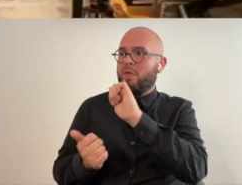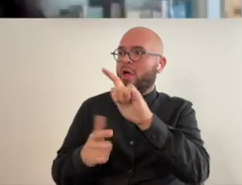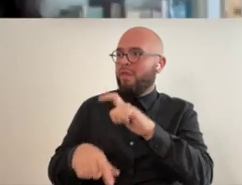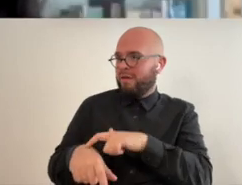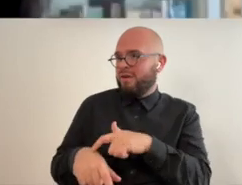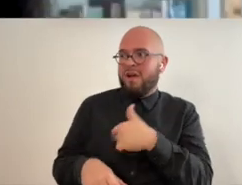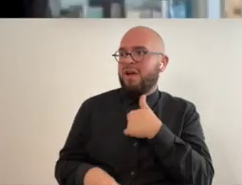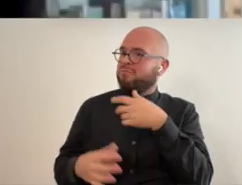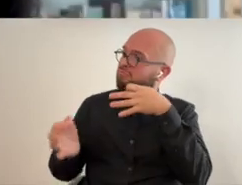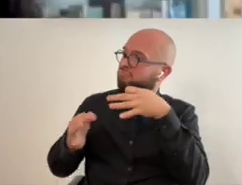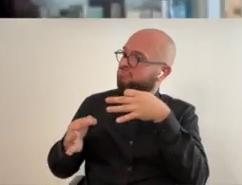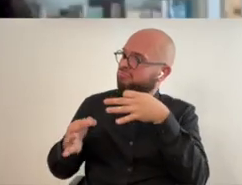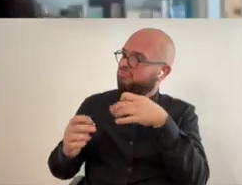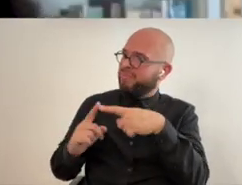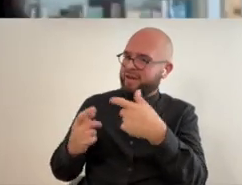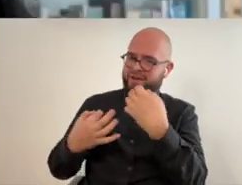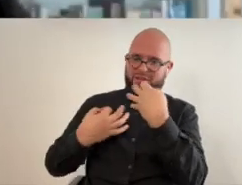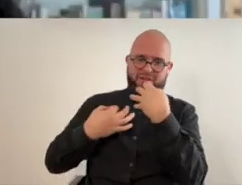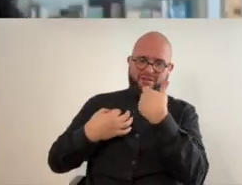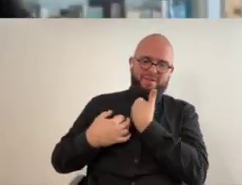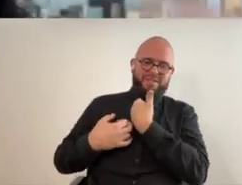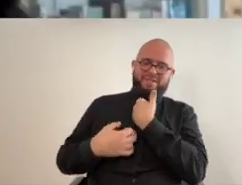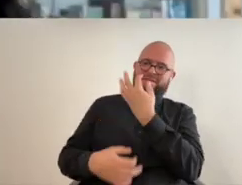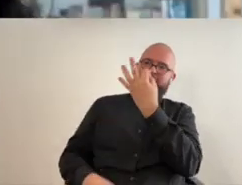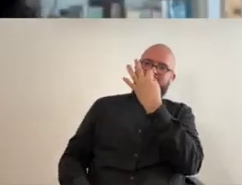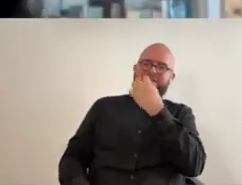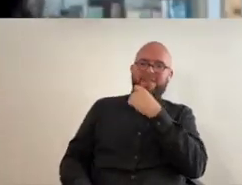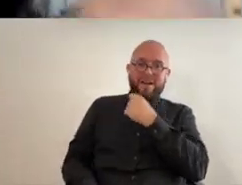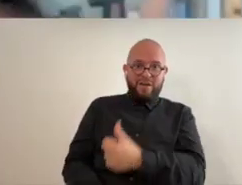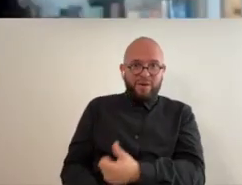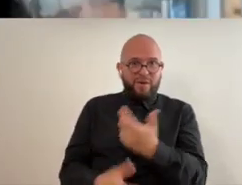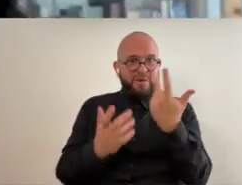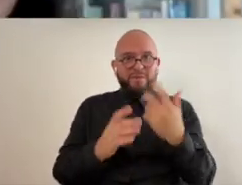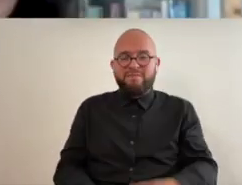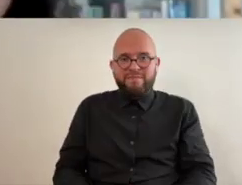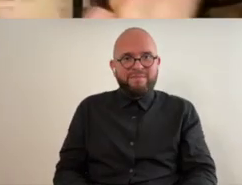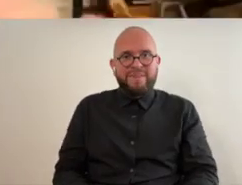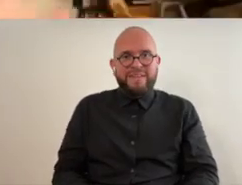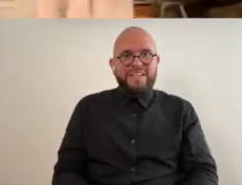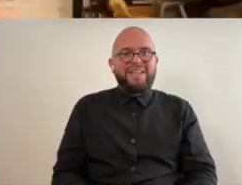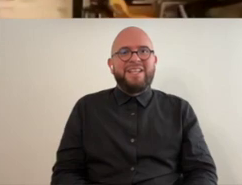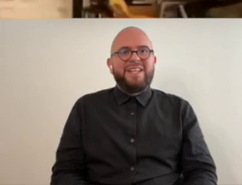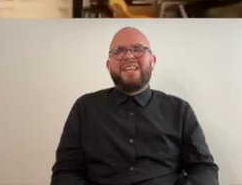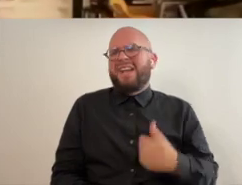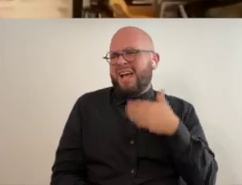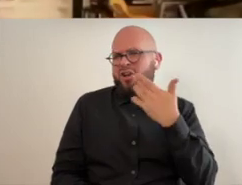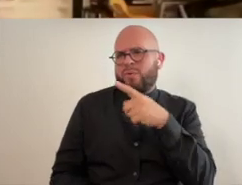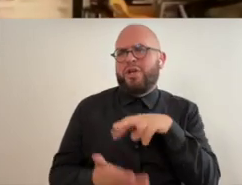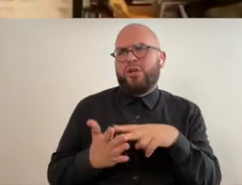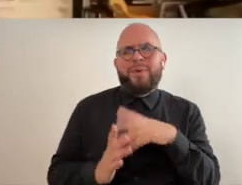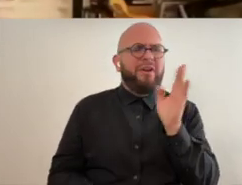and yet somehow we're immune i don't know what you're saying